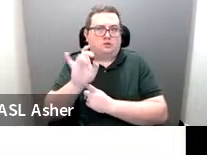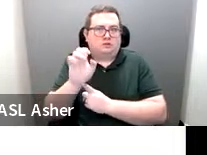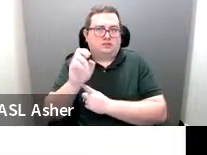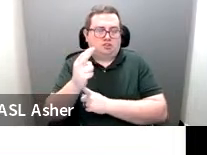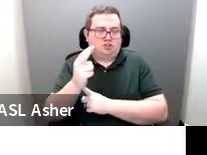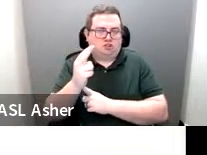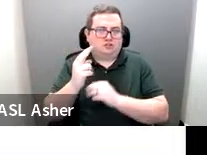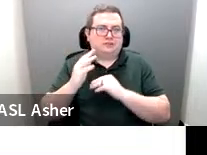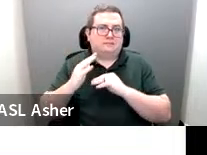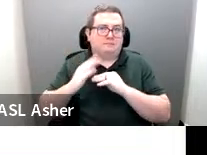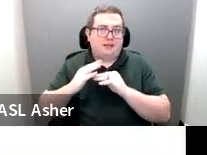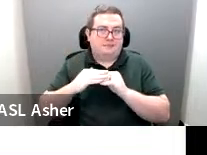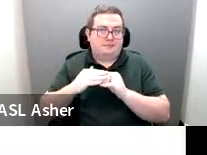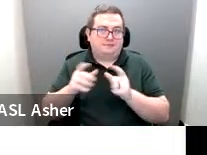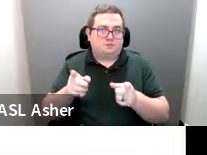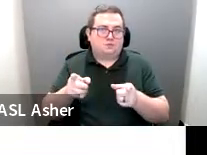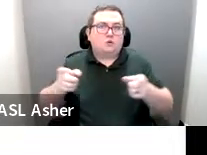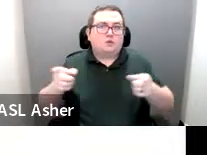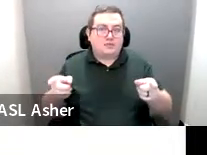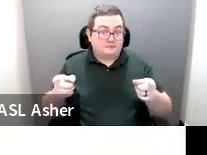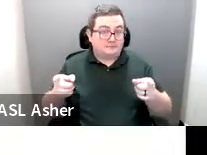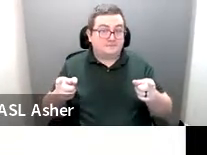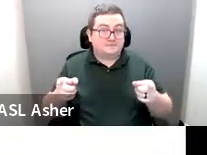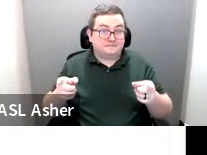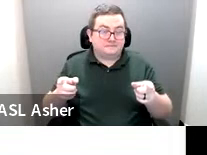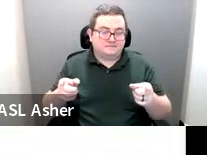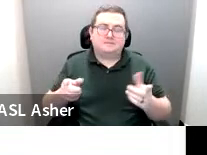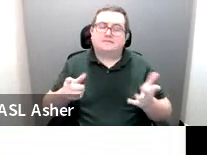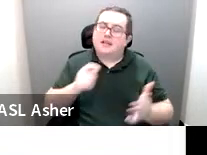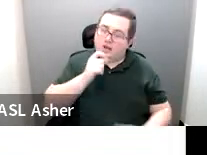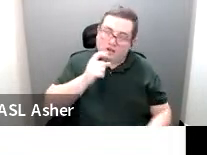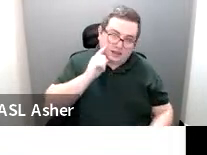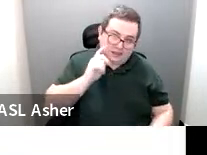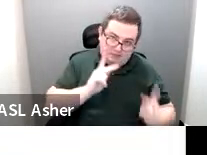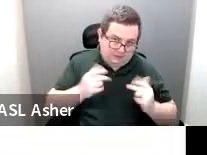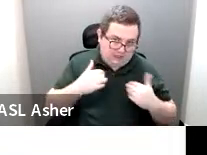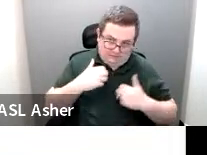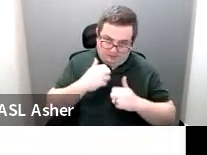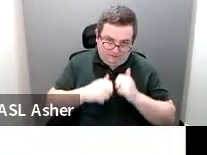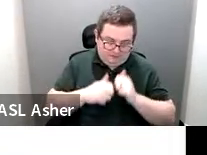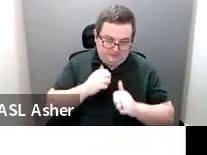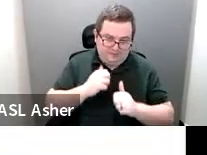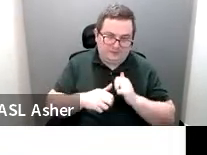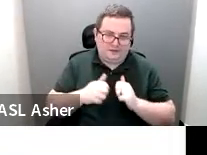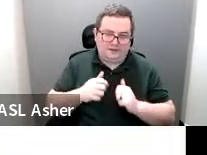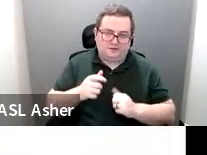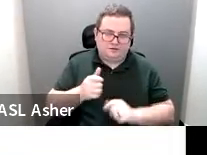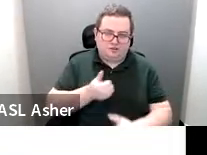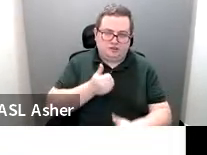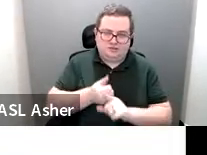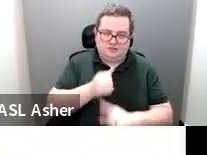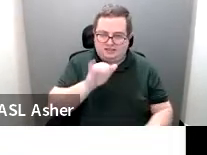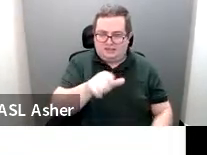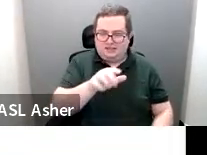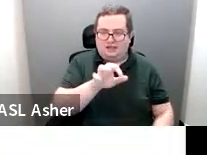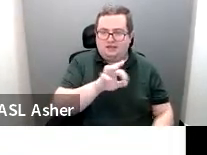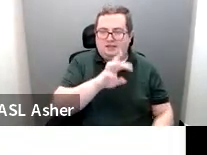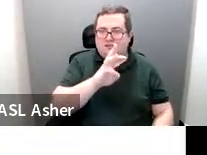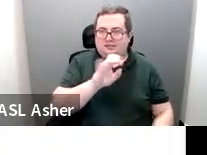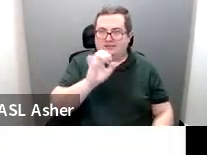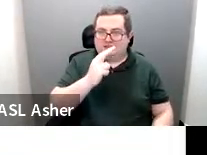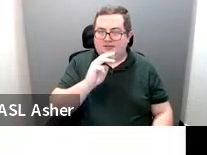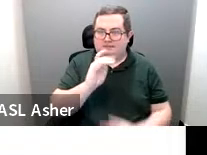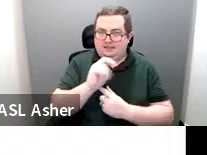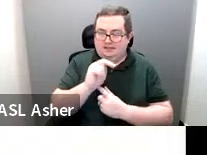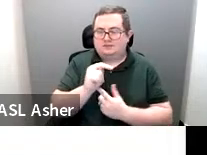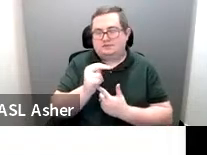minimum width. Now, I don't think people are going to be having a problem reaching that 96 inch minimum width